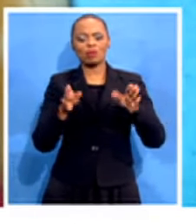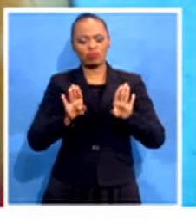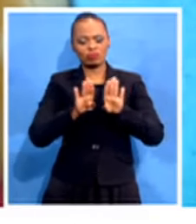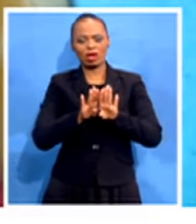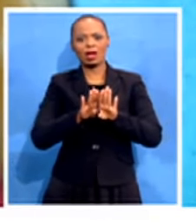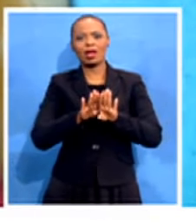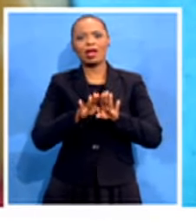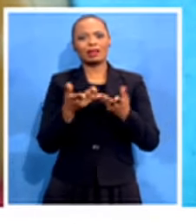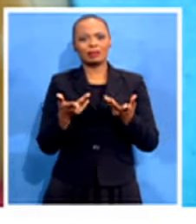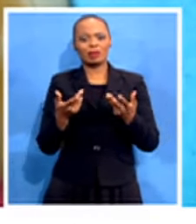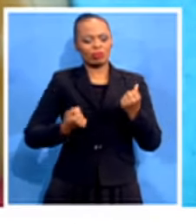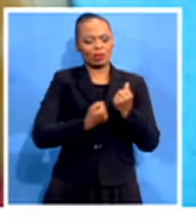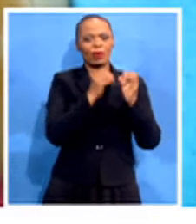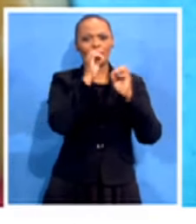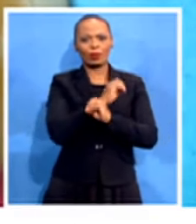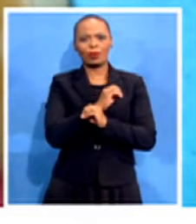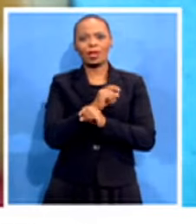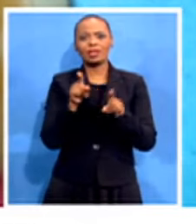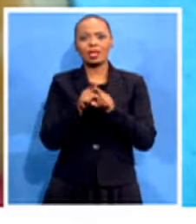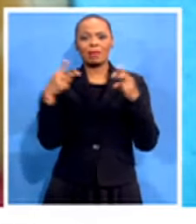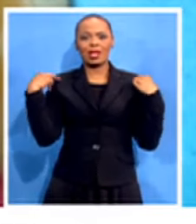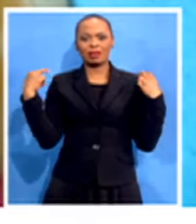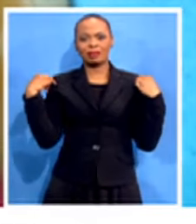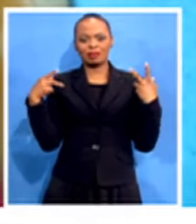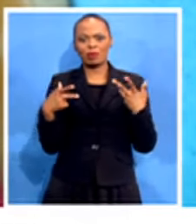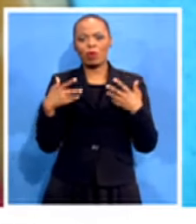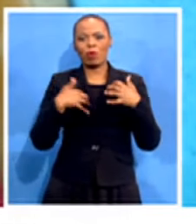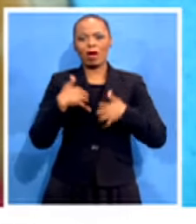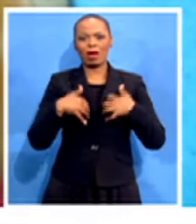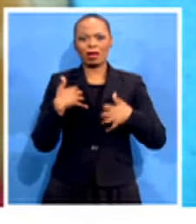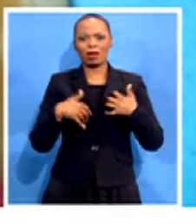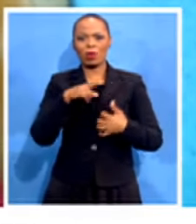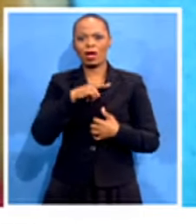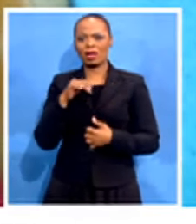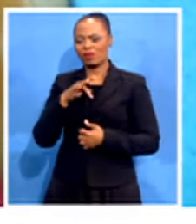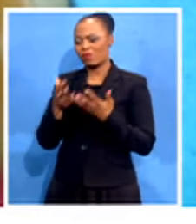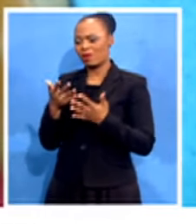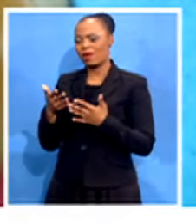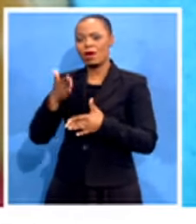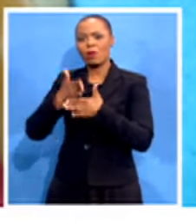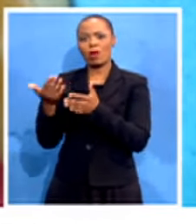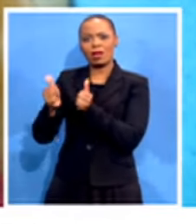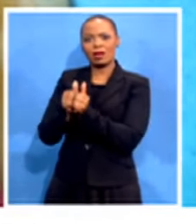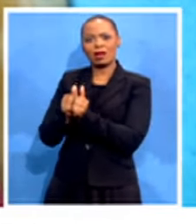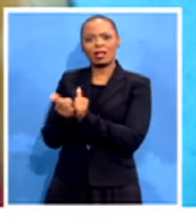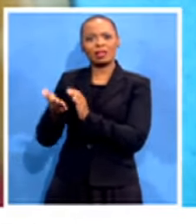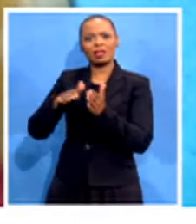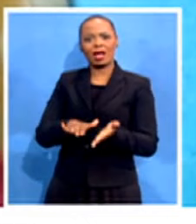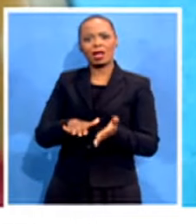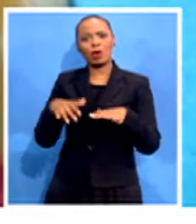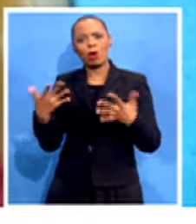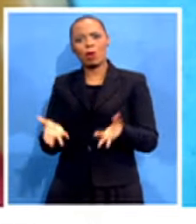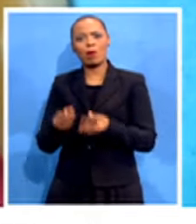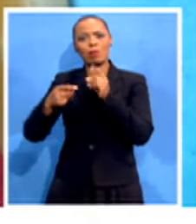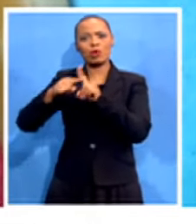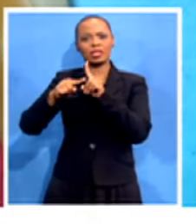everyone else is worried that if my colleague gets positive or if my colleague dies, when am I going to be,